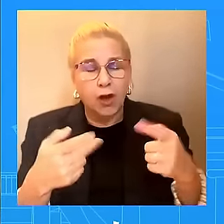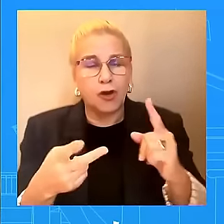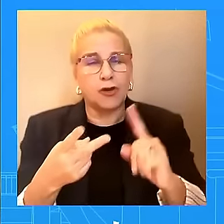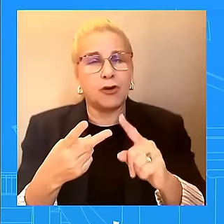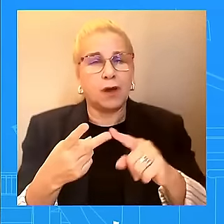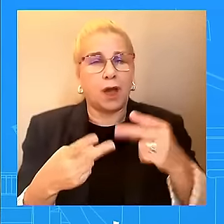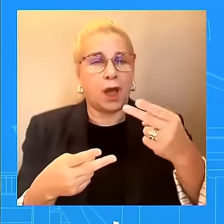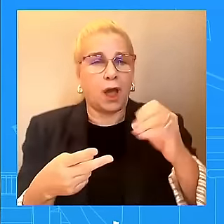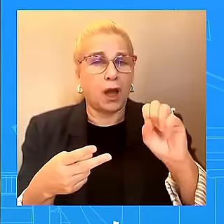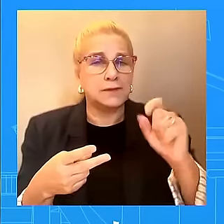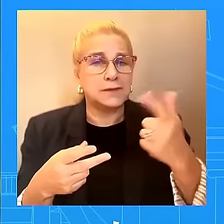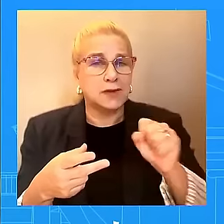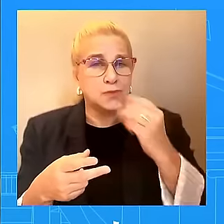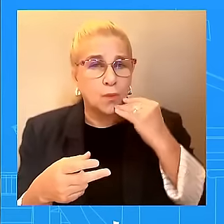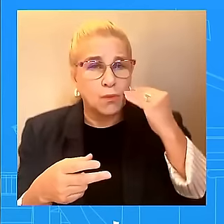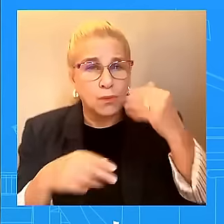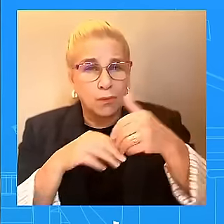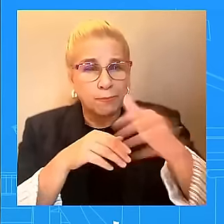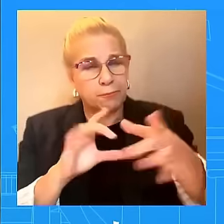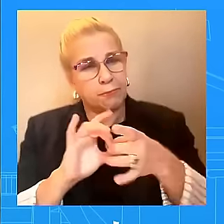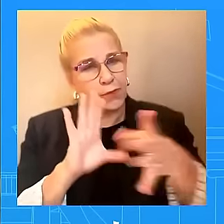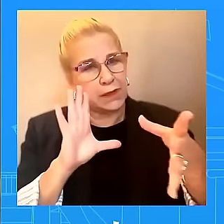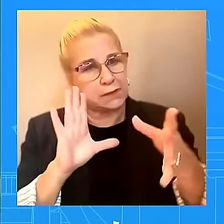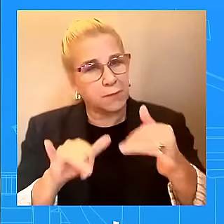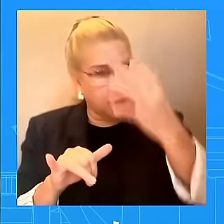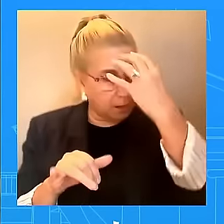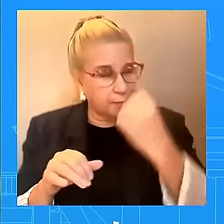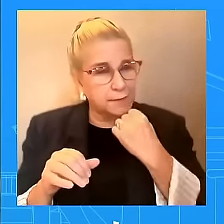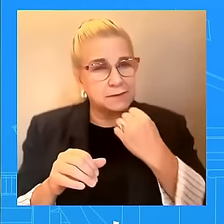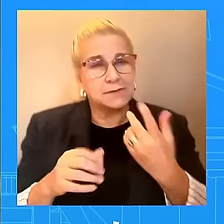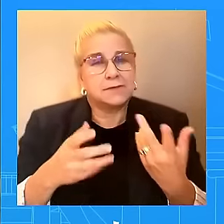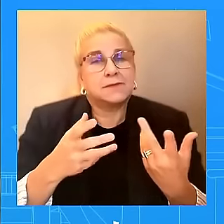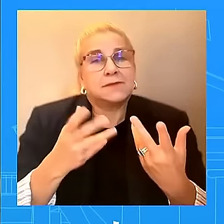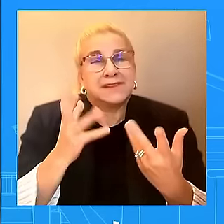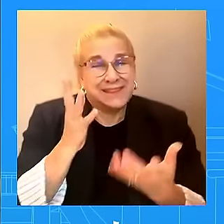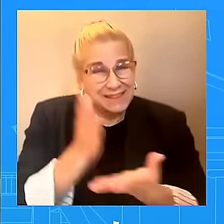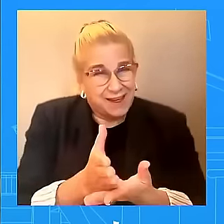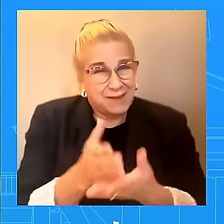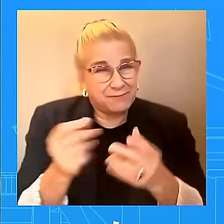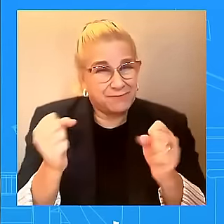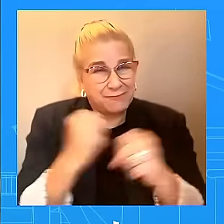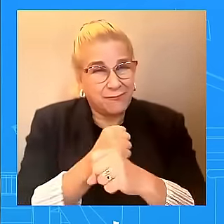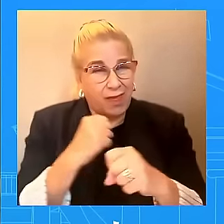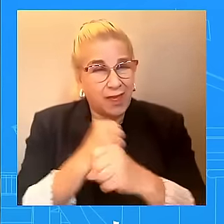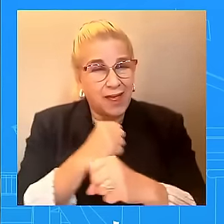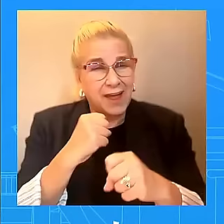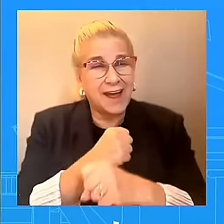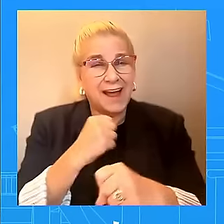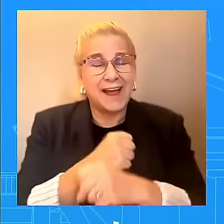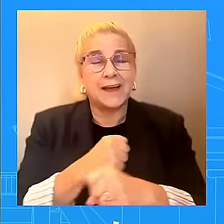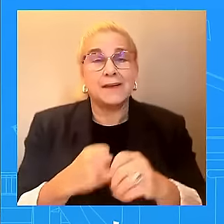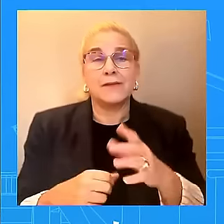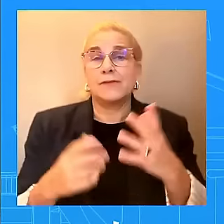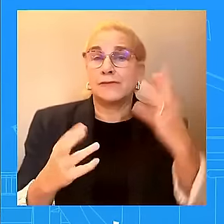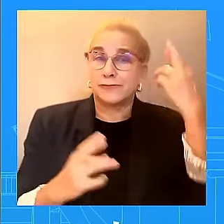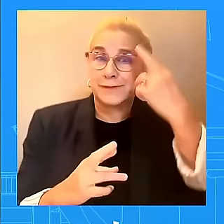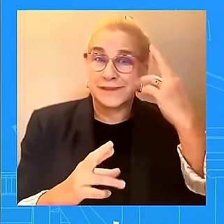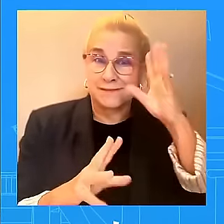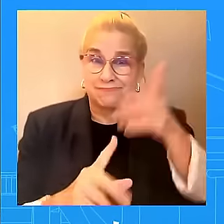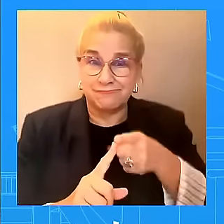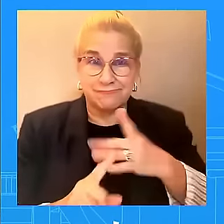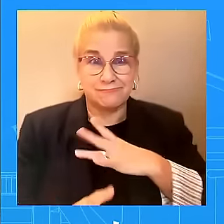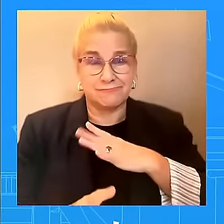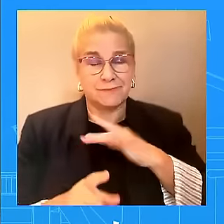alleviate the suffering of the Palestinian people in Gaza, many of whom have been living in hellish conditions and enabled